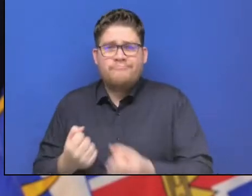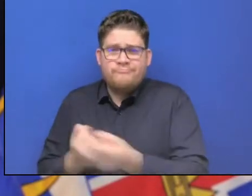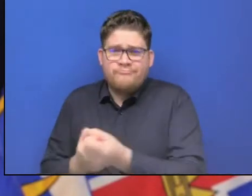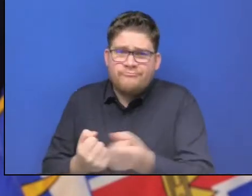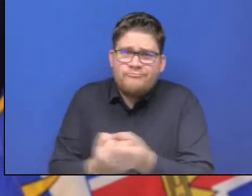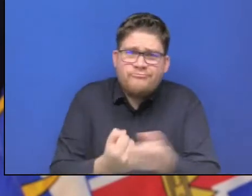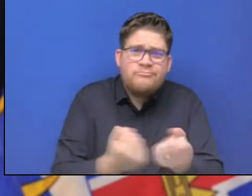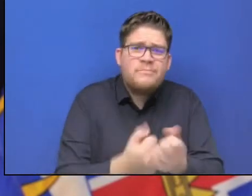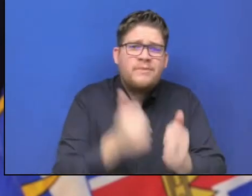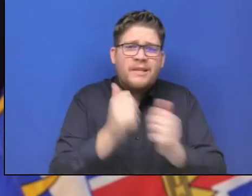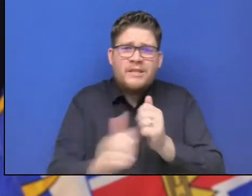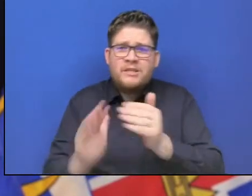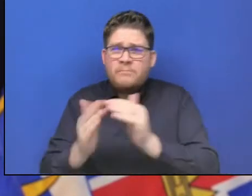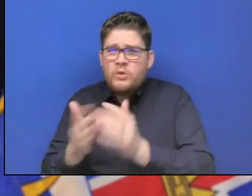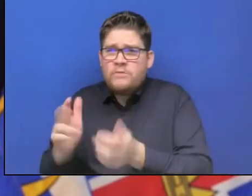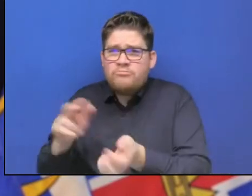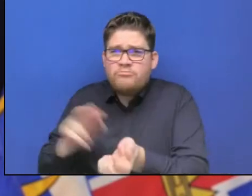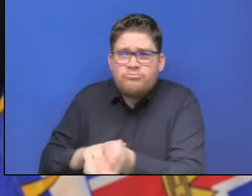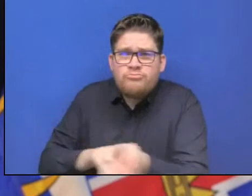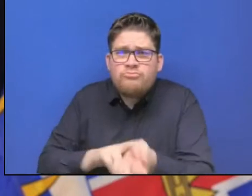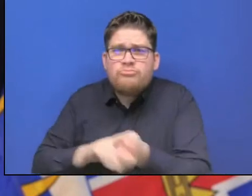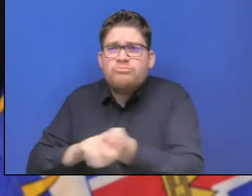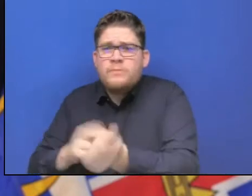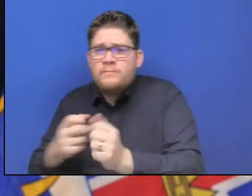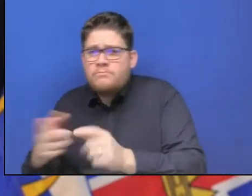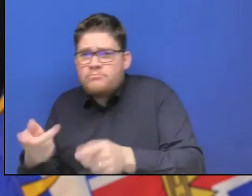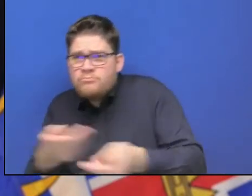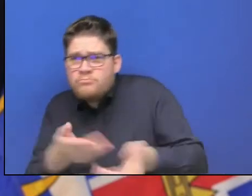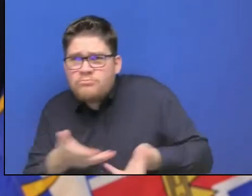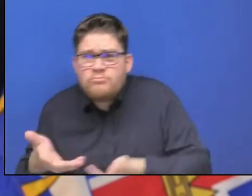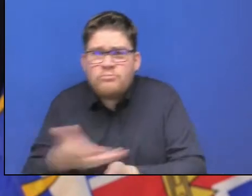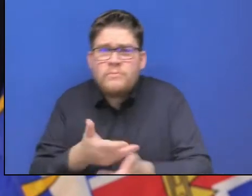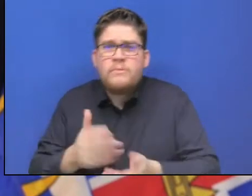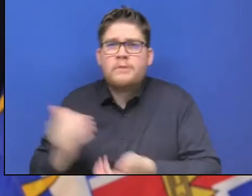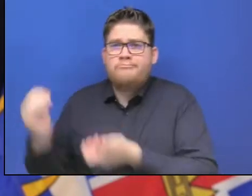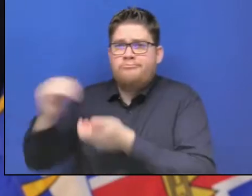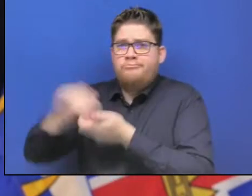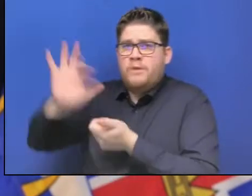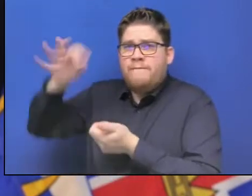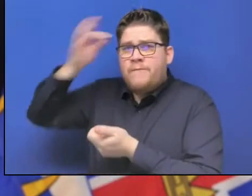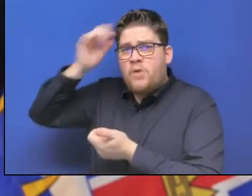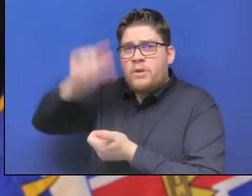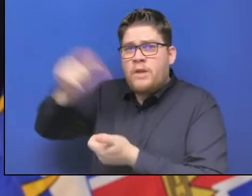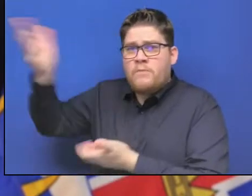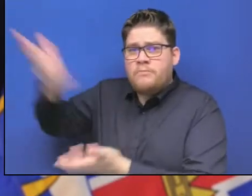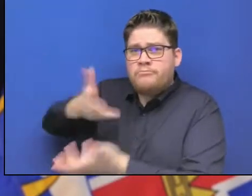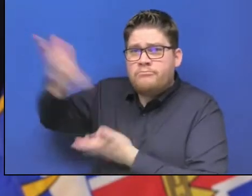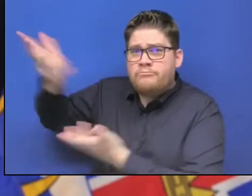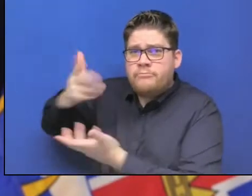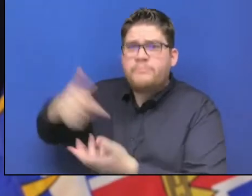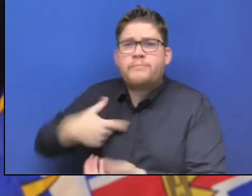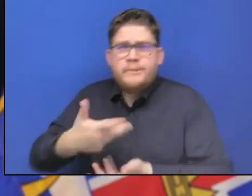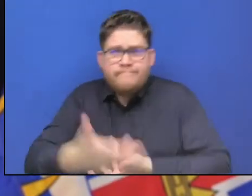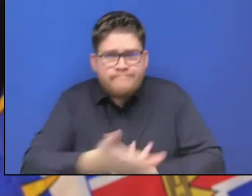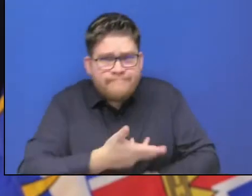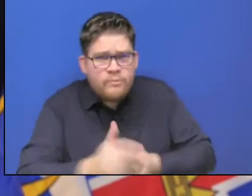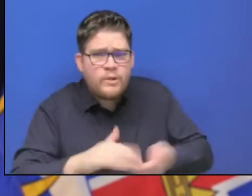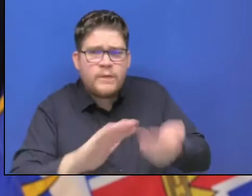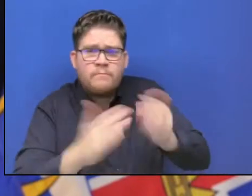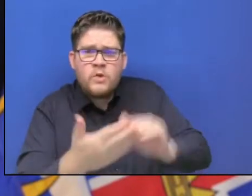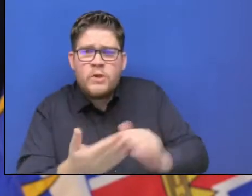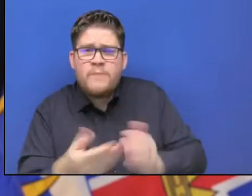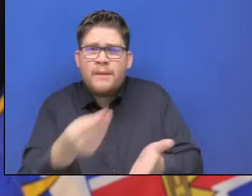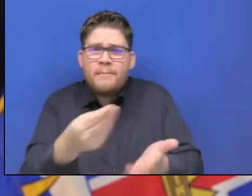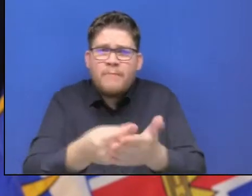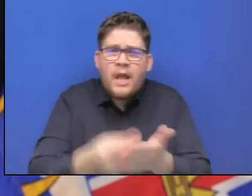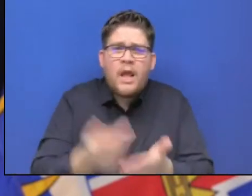I am committed to working with our federal partners to respond to the longer-term financial need of communities as they work to rebuild the public